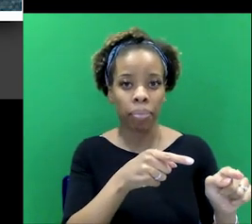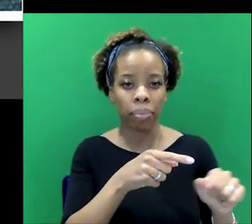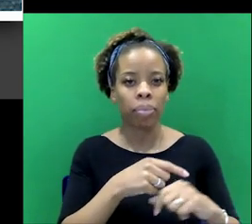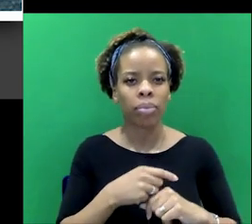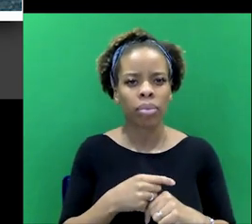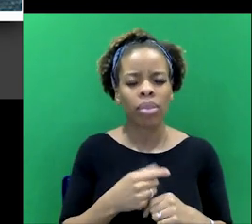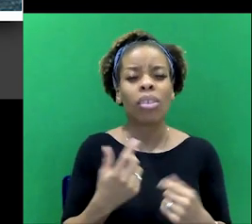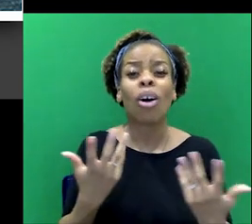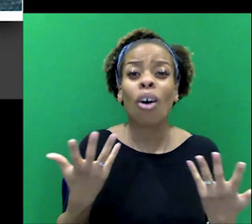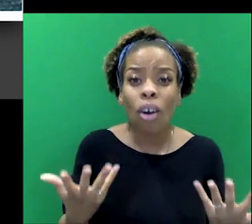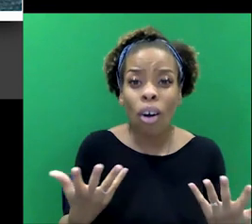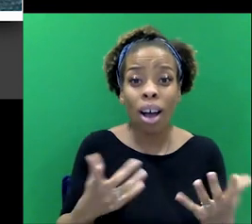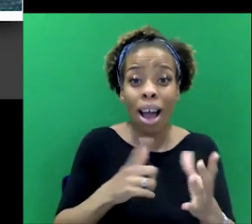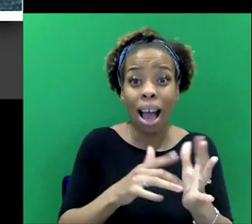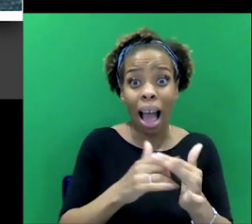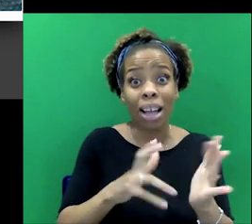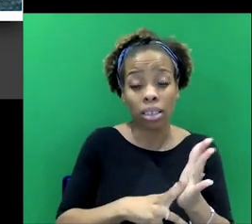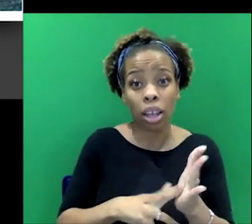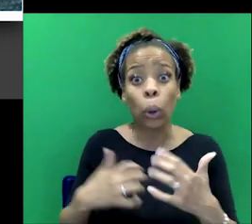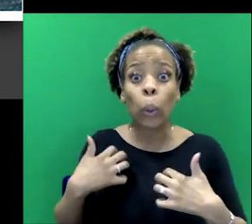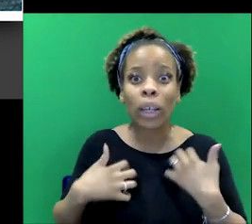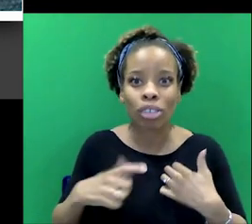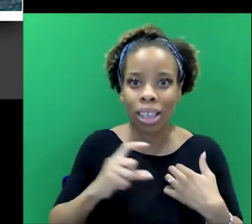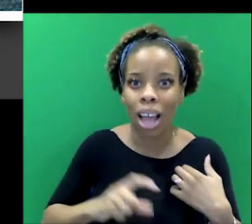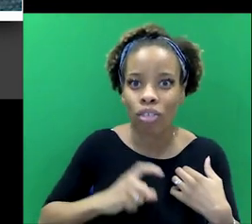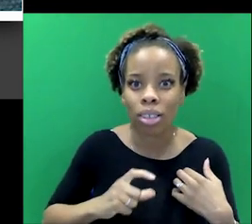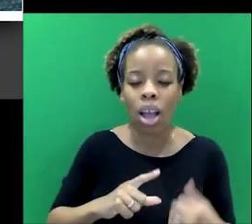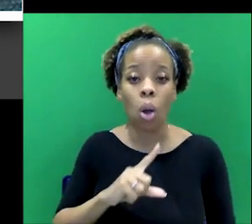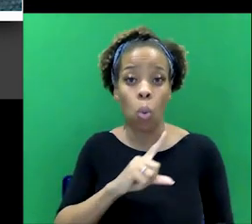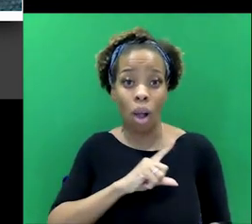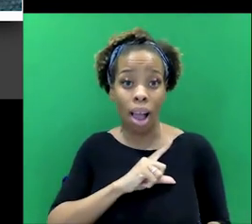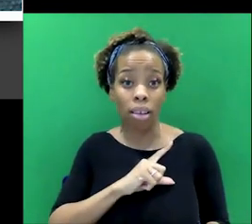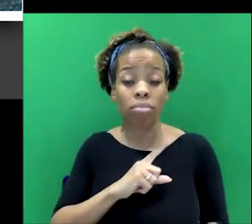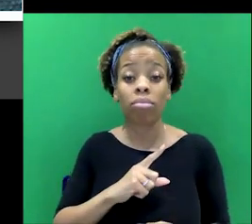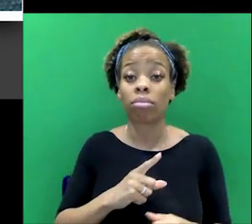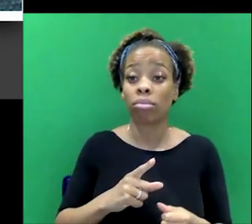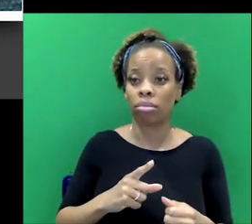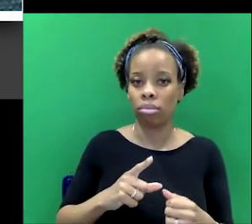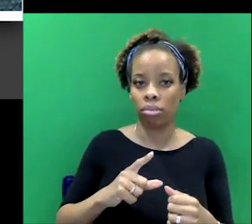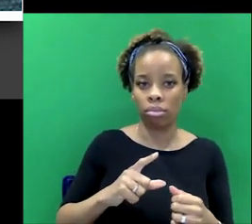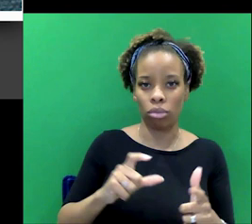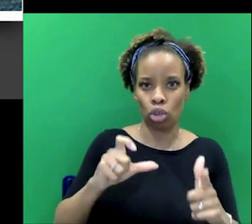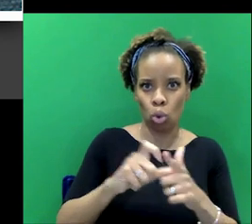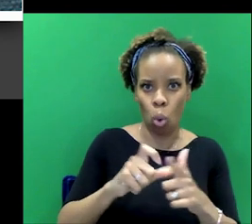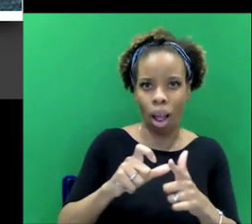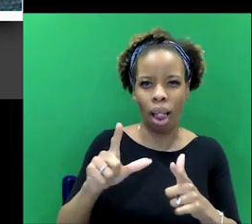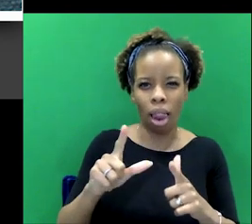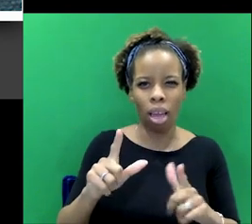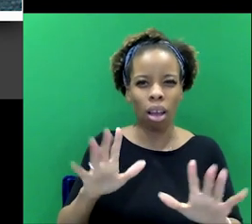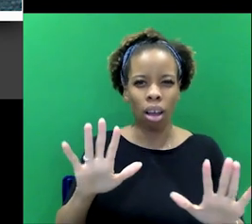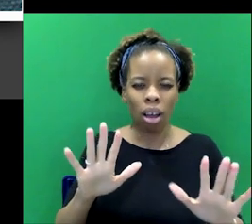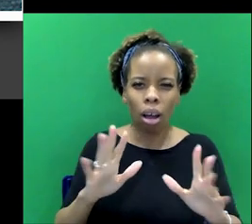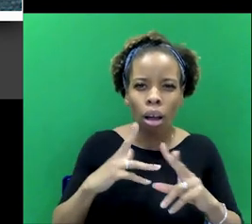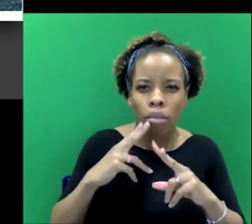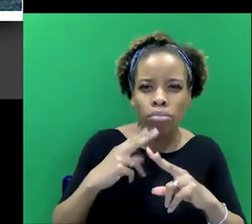scale. And of course, Anson is really interesting because when Arthur Conan Doyle wearing the hat of Sherlock Holmes comes into